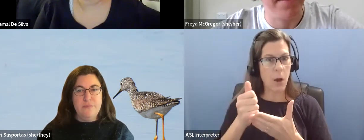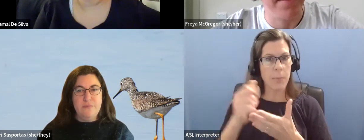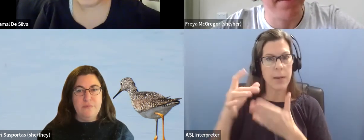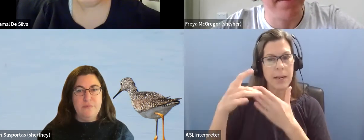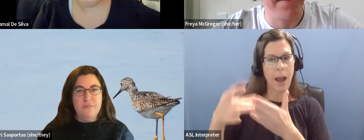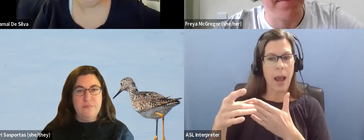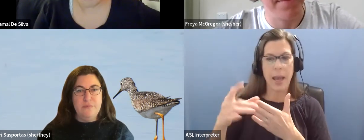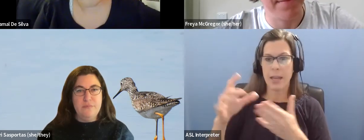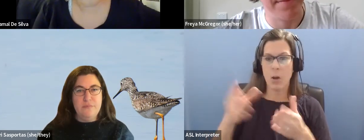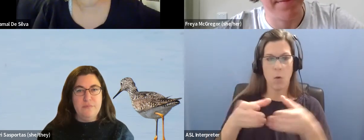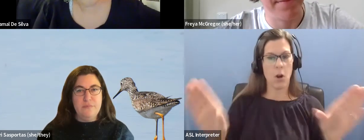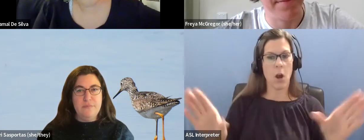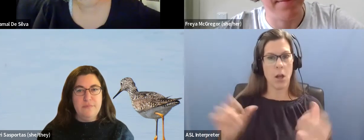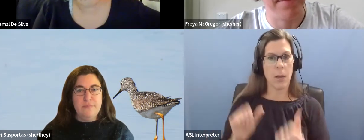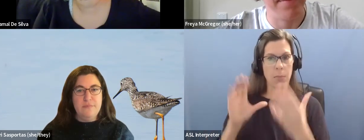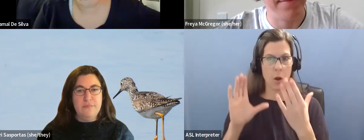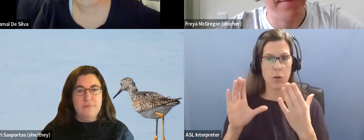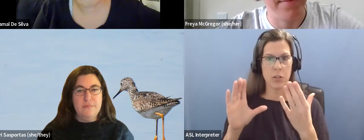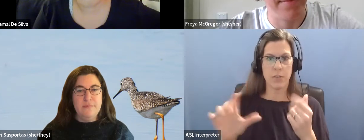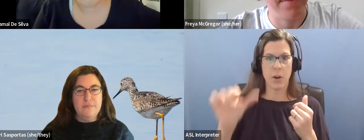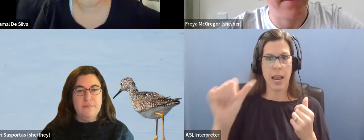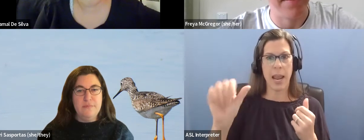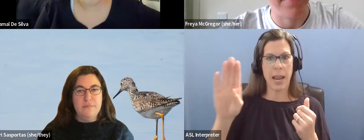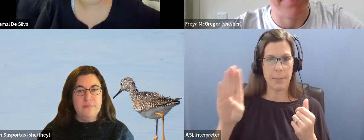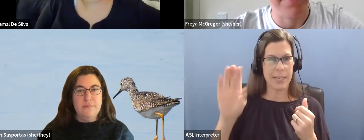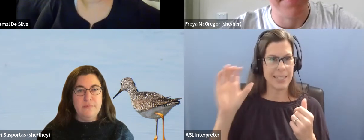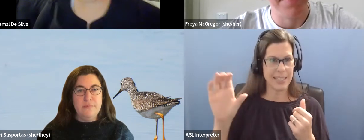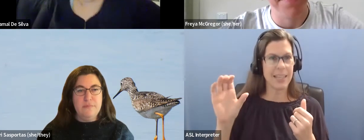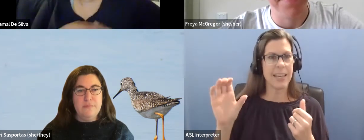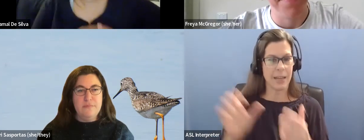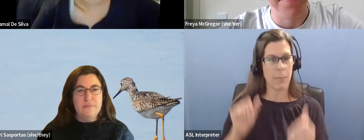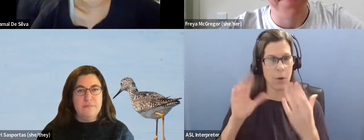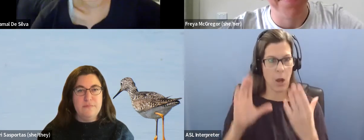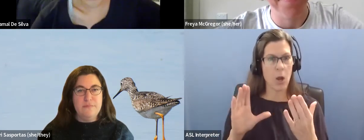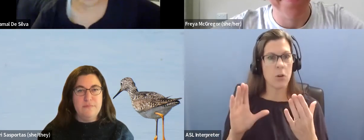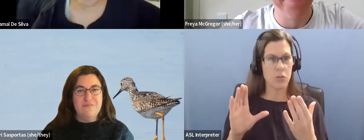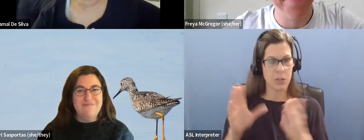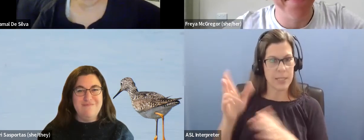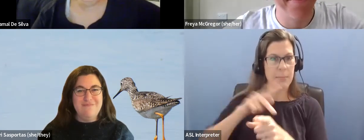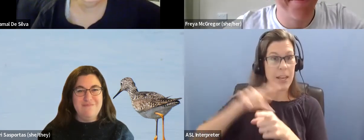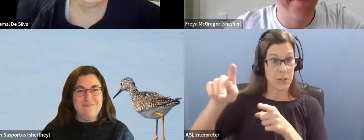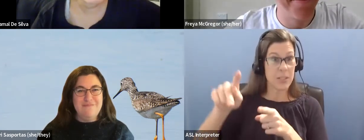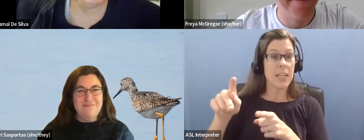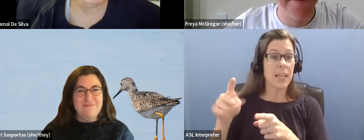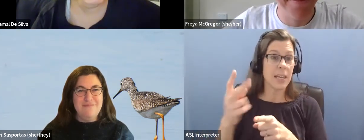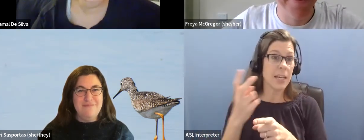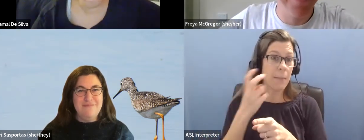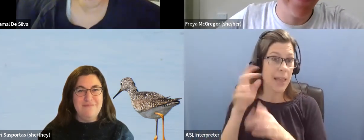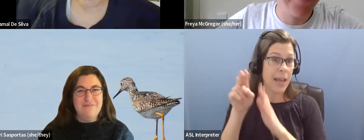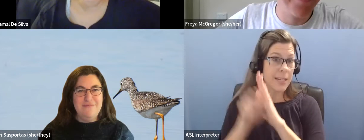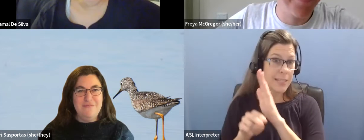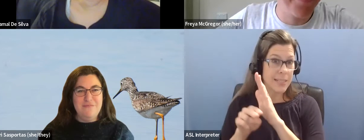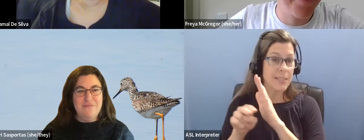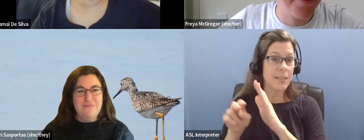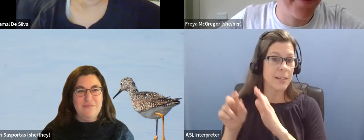Her background is in blindness and low vision services. Welcome to all of you. I'm excited to learn from Kari